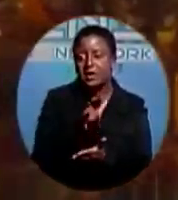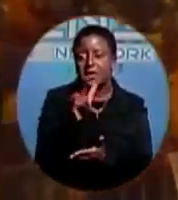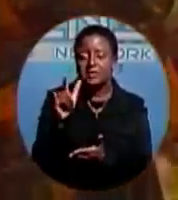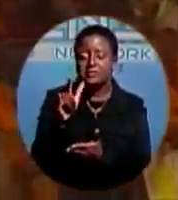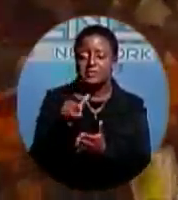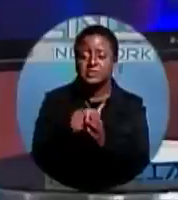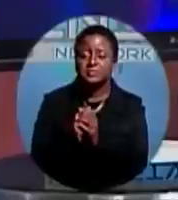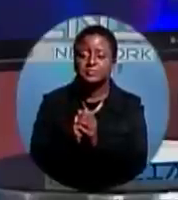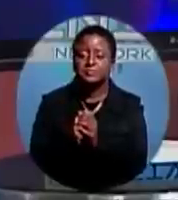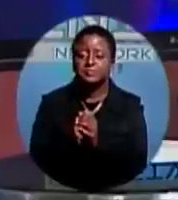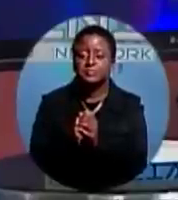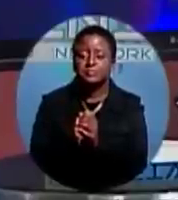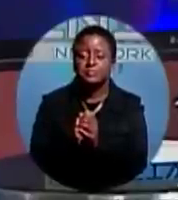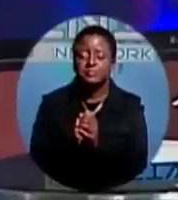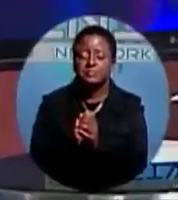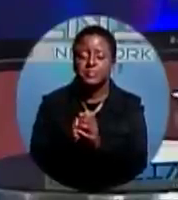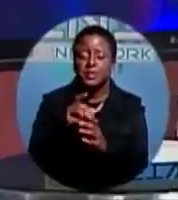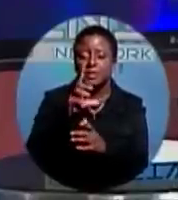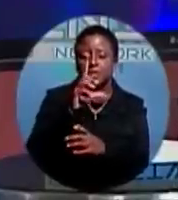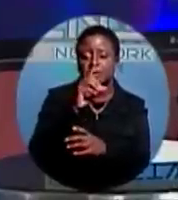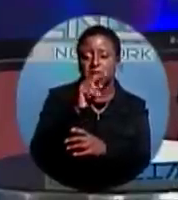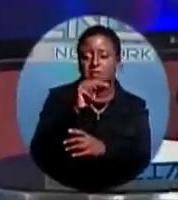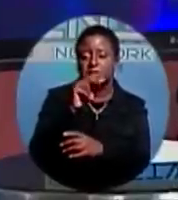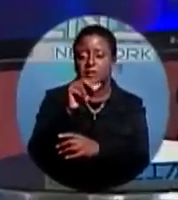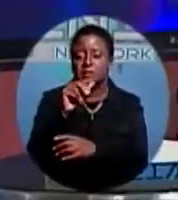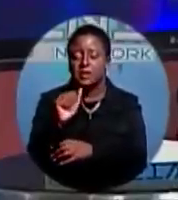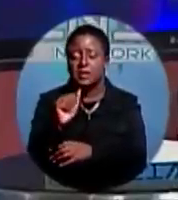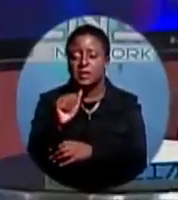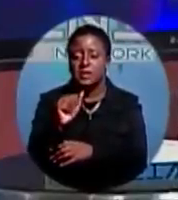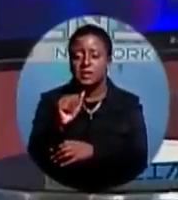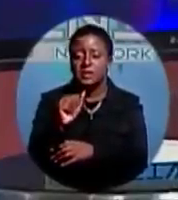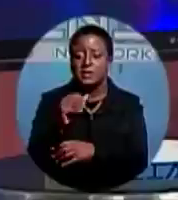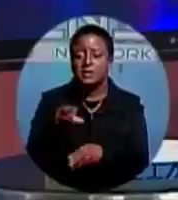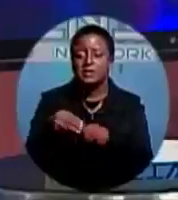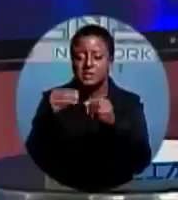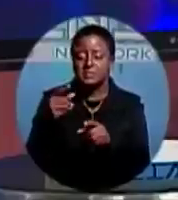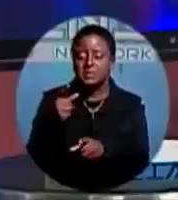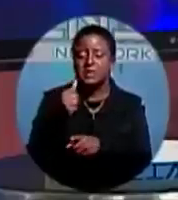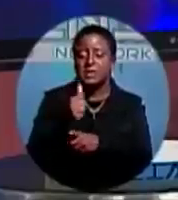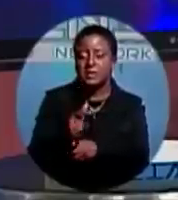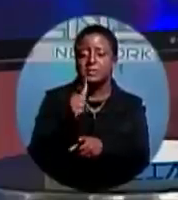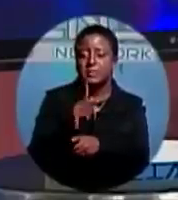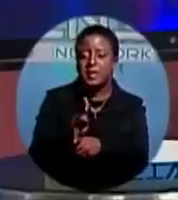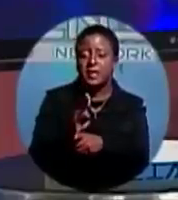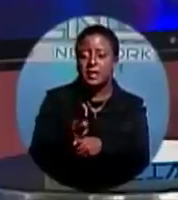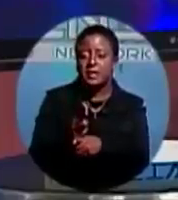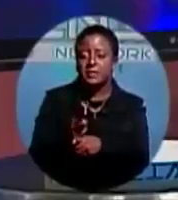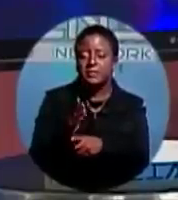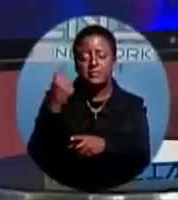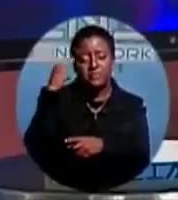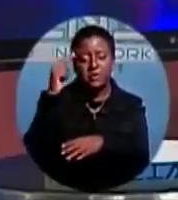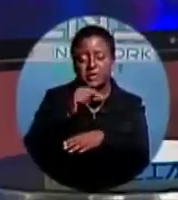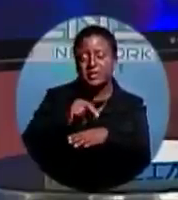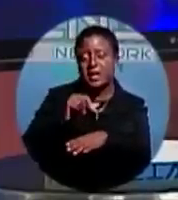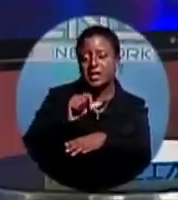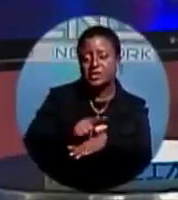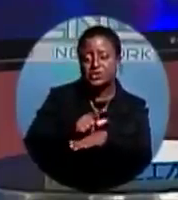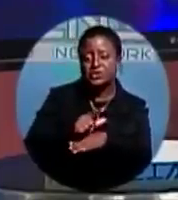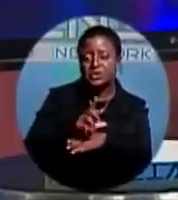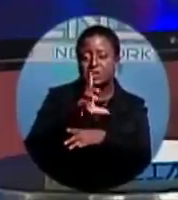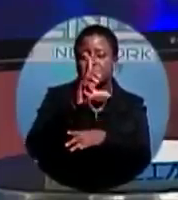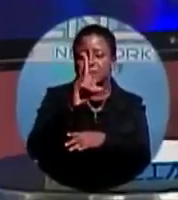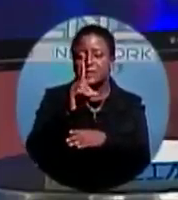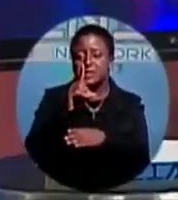Zelenas News. The Democratic National Alliance is laying the blame for the country's national D-grade average, squarely at the feet of successive